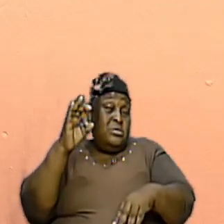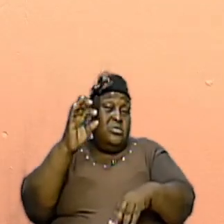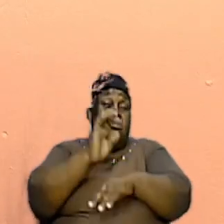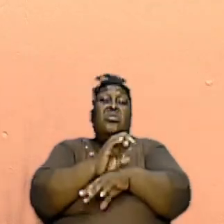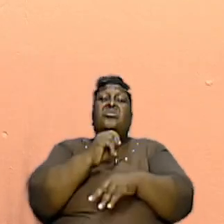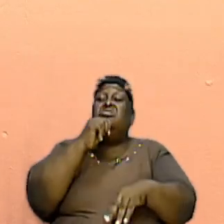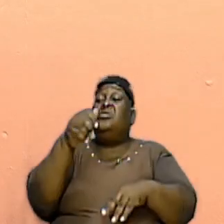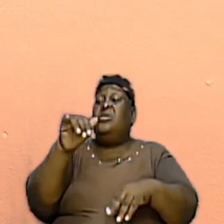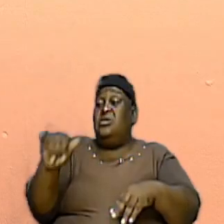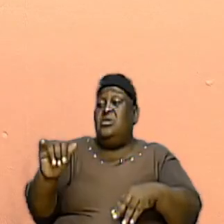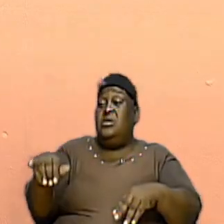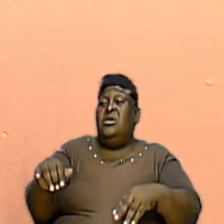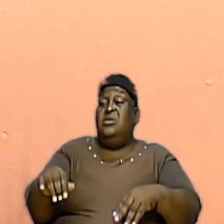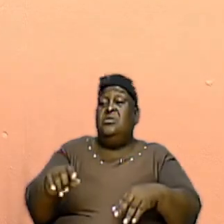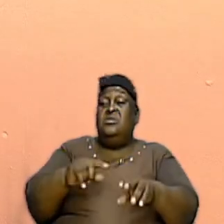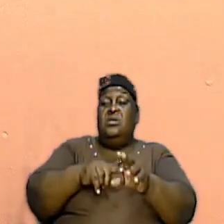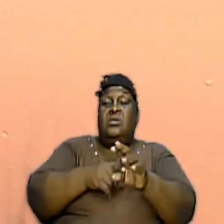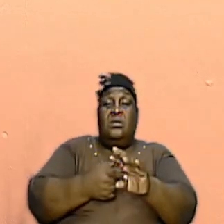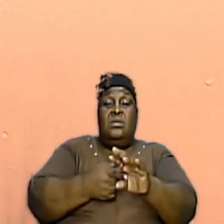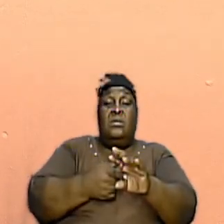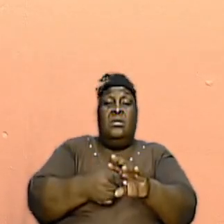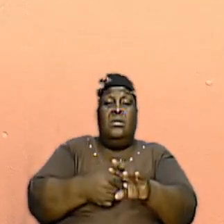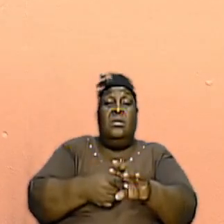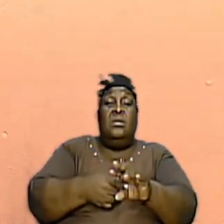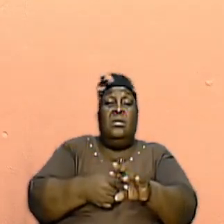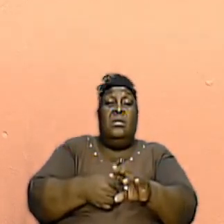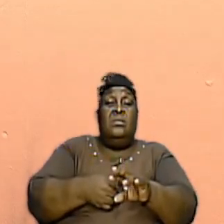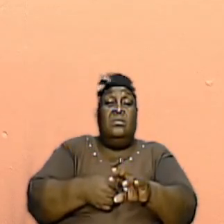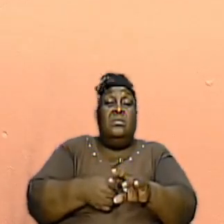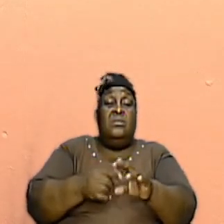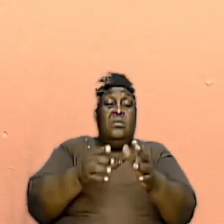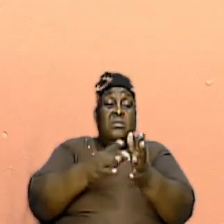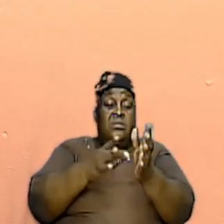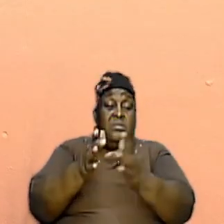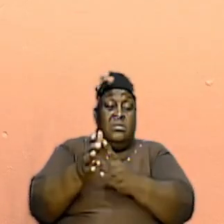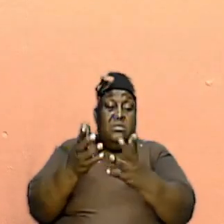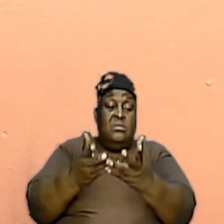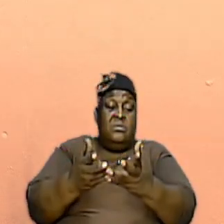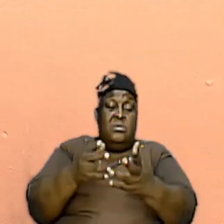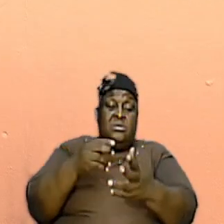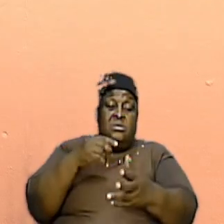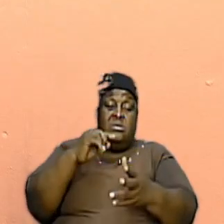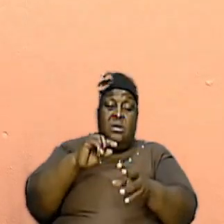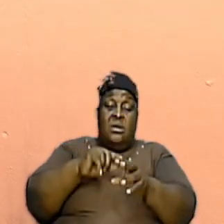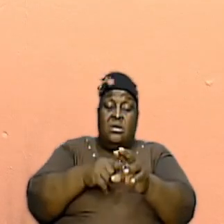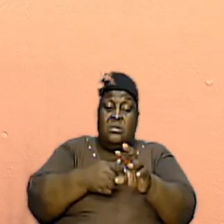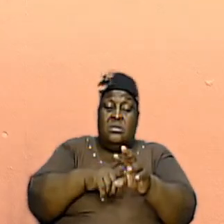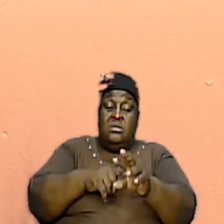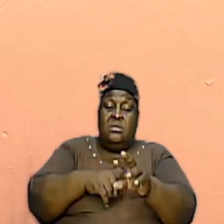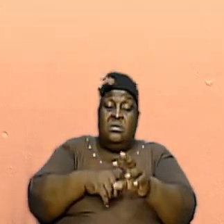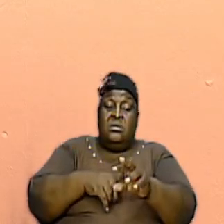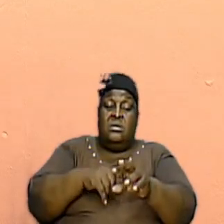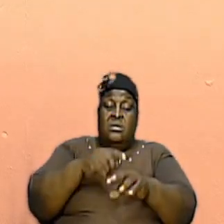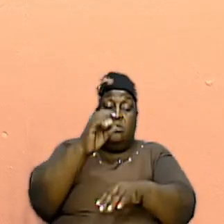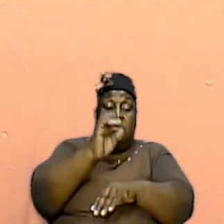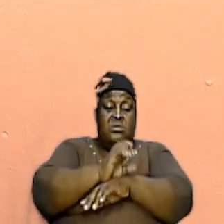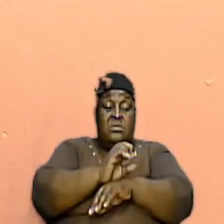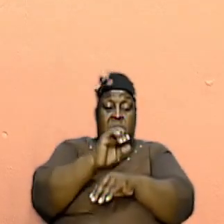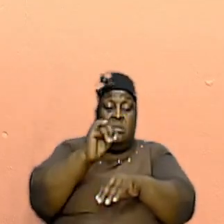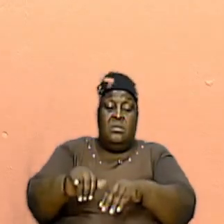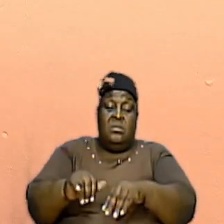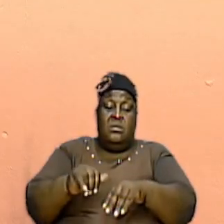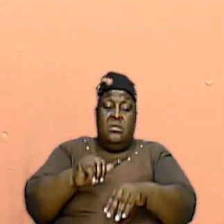Jesus was talking about something that was yet future and that is true as it relates to the church